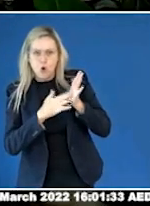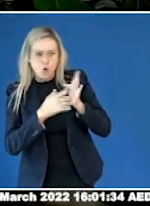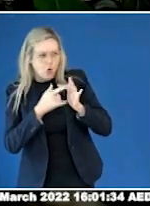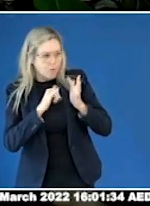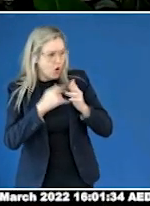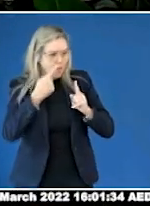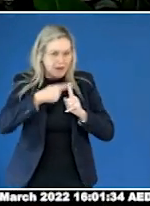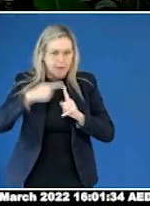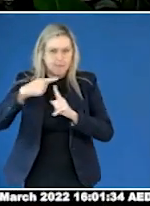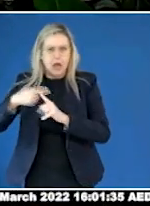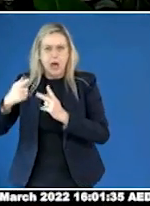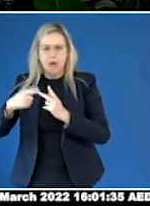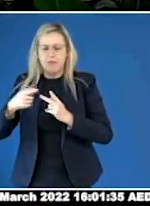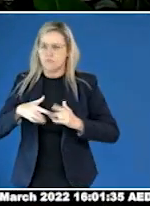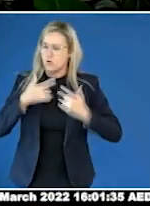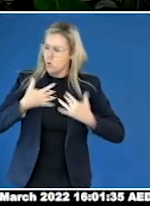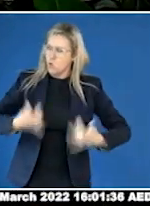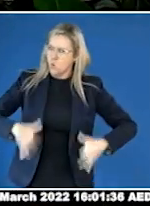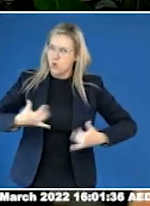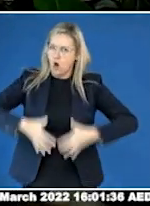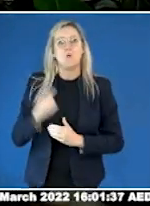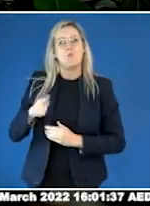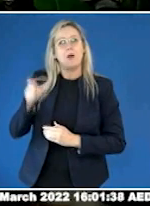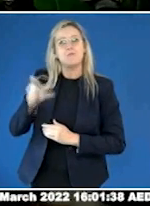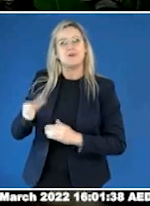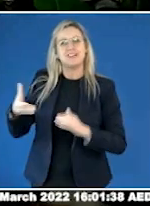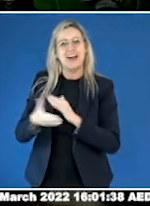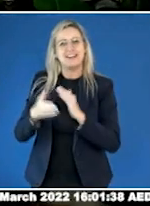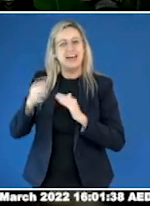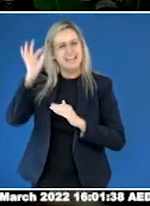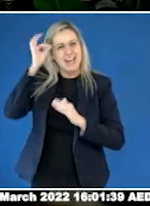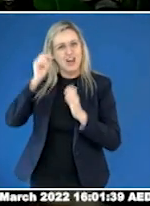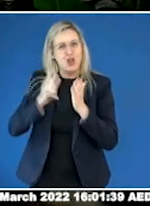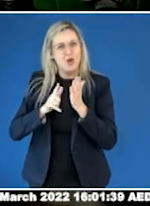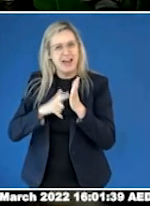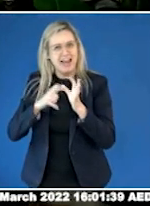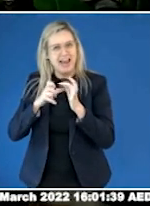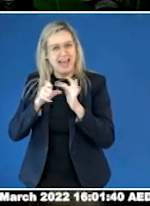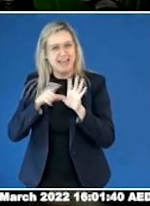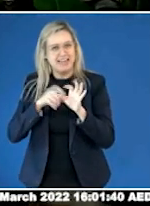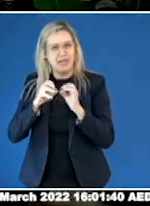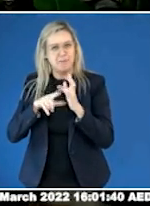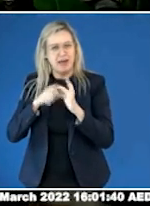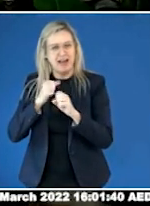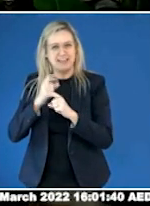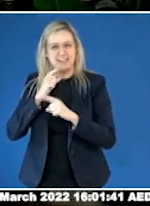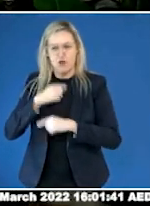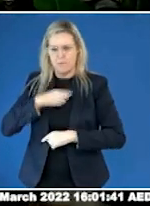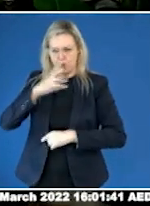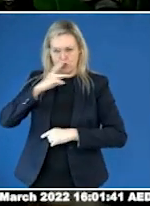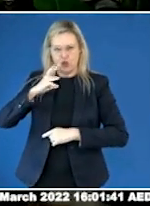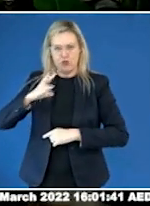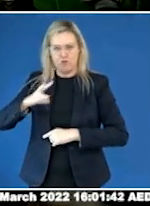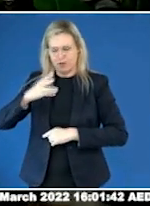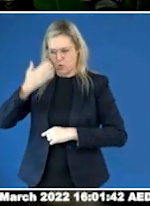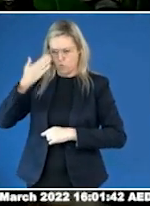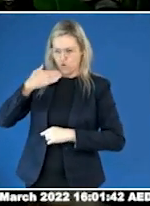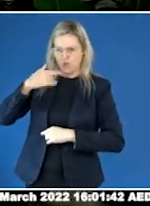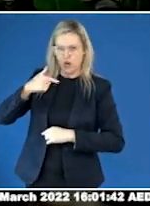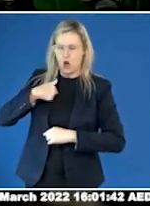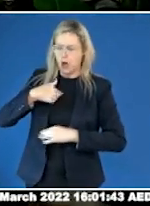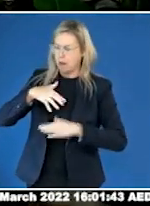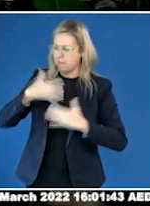One of our members says, I'm a 33-year-old autistic woman who has faced violence in many forms throughout my life.